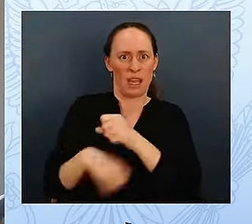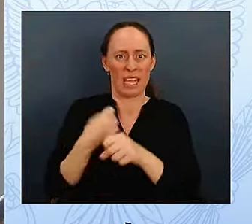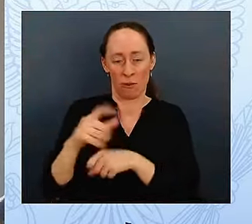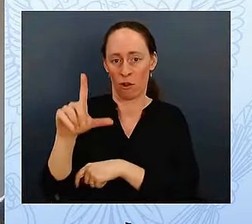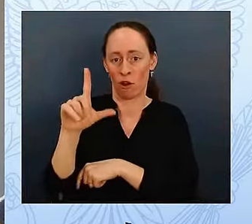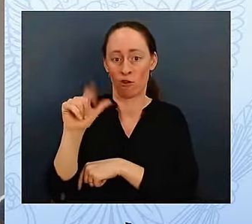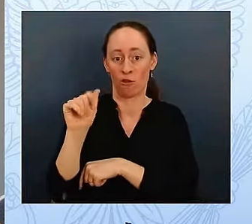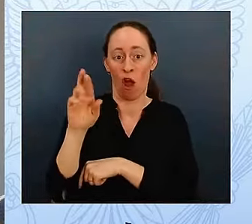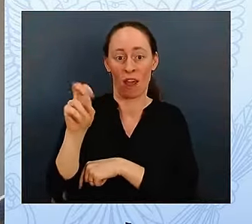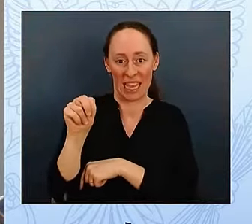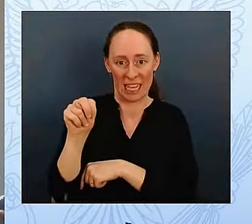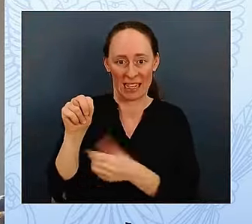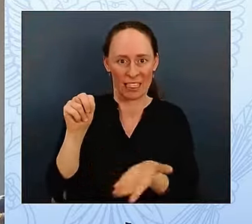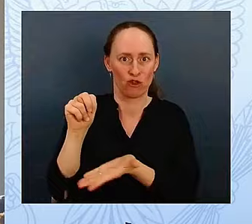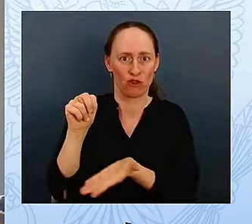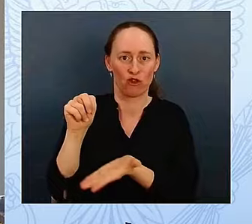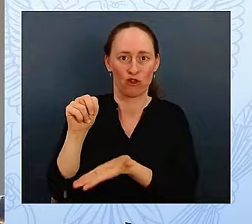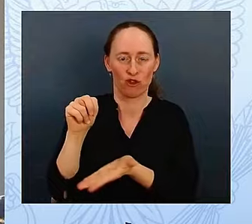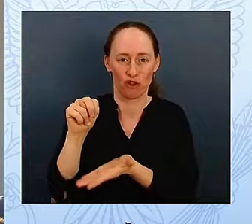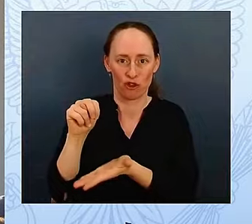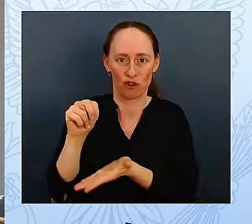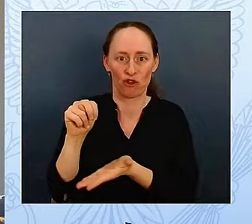And so is my daughter, Roxy.